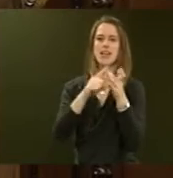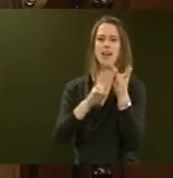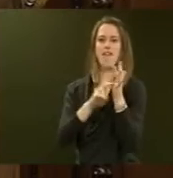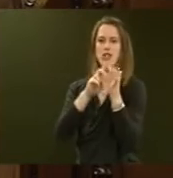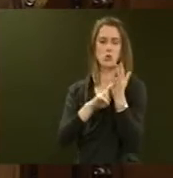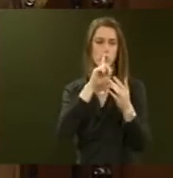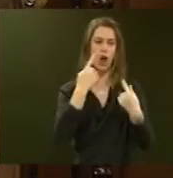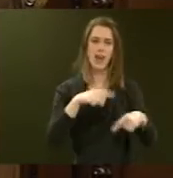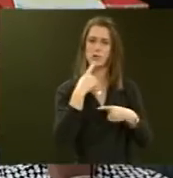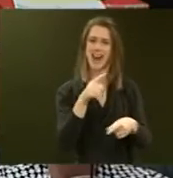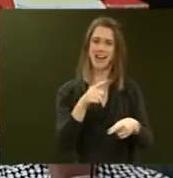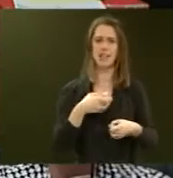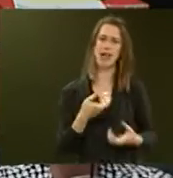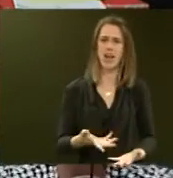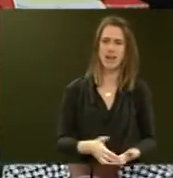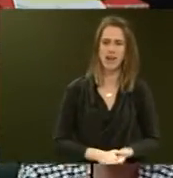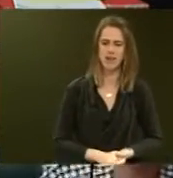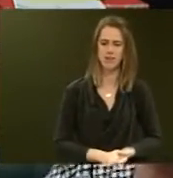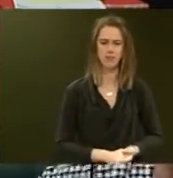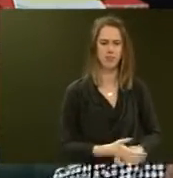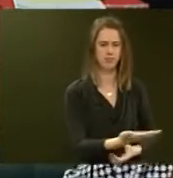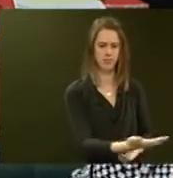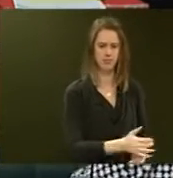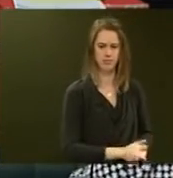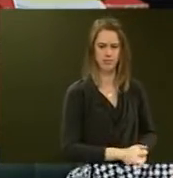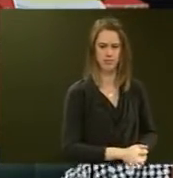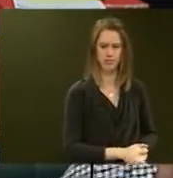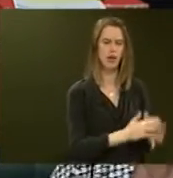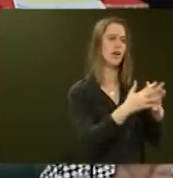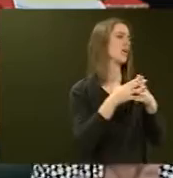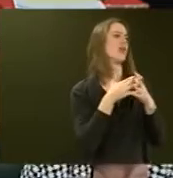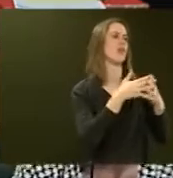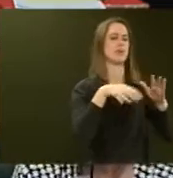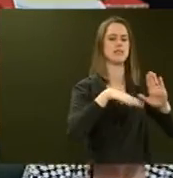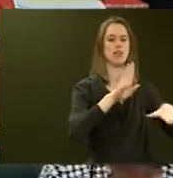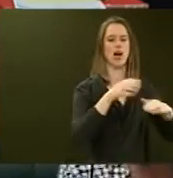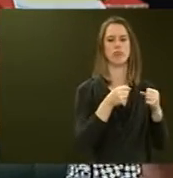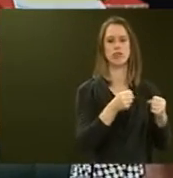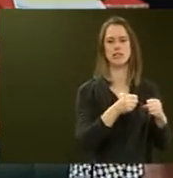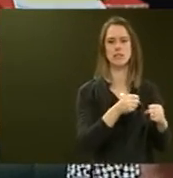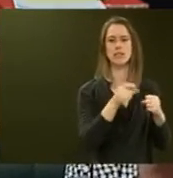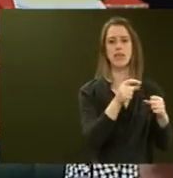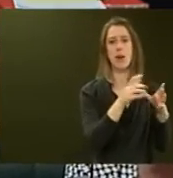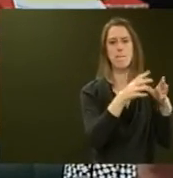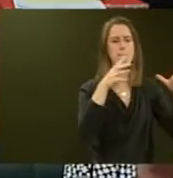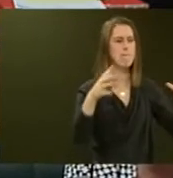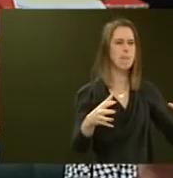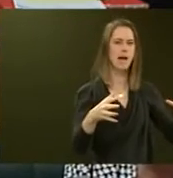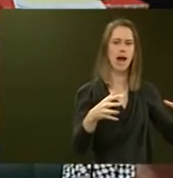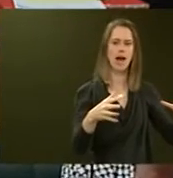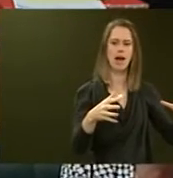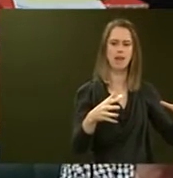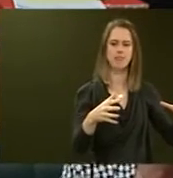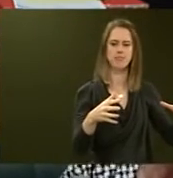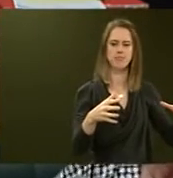Kelvin Davis. Mr Speaker, American-style prisons are bigger and